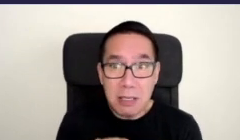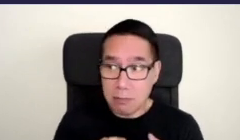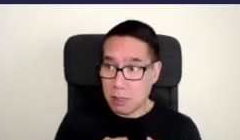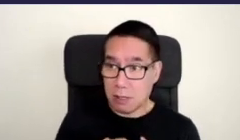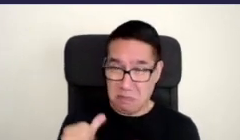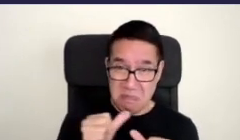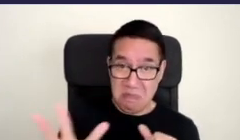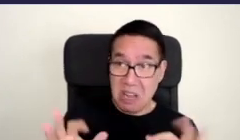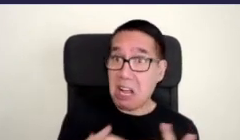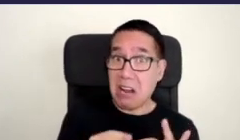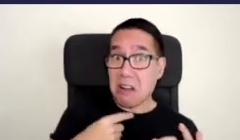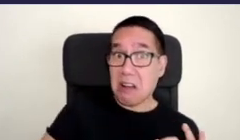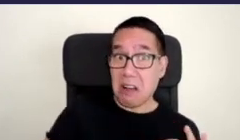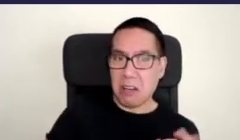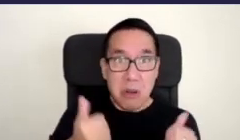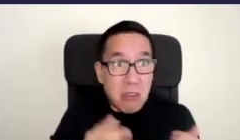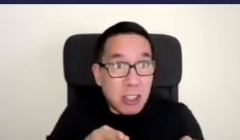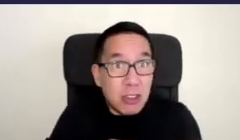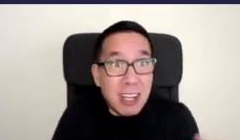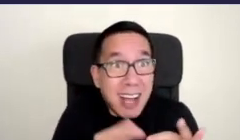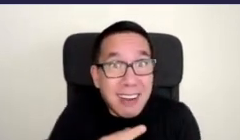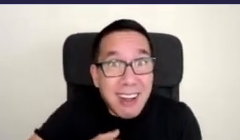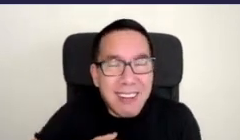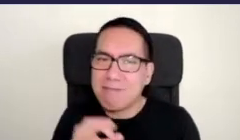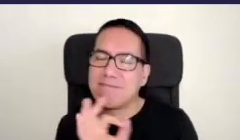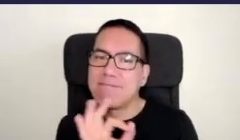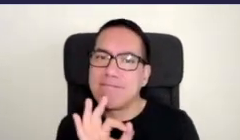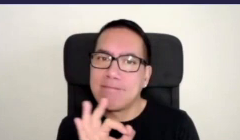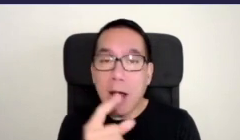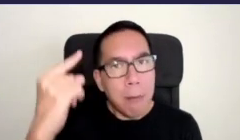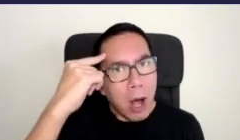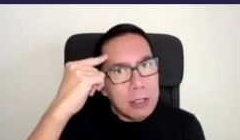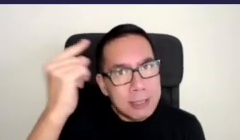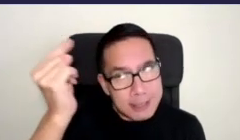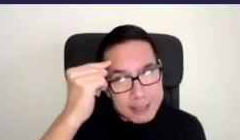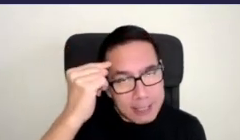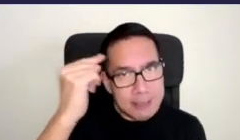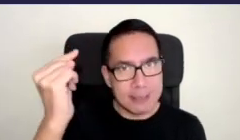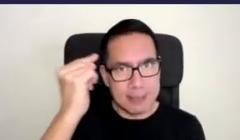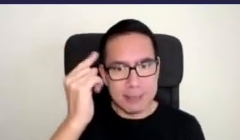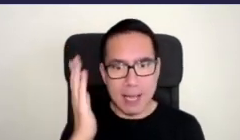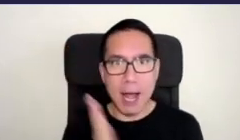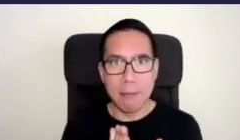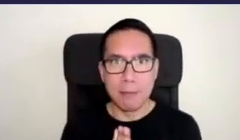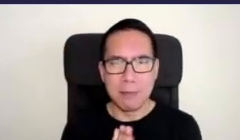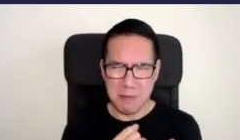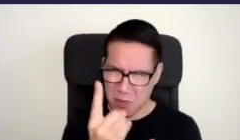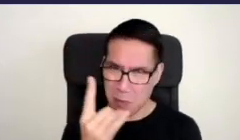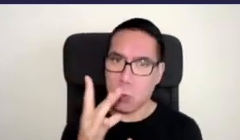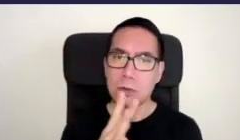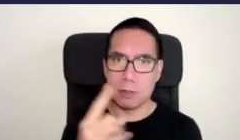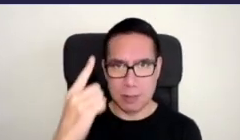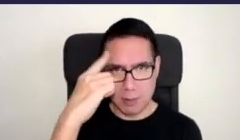gardener to be a great street gardener the mindset is arguably more important than anything